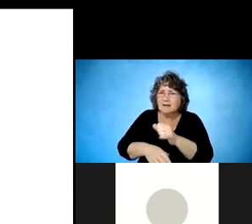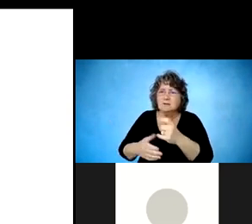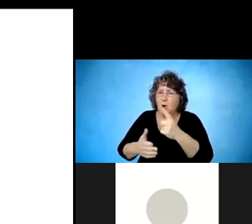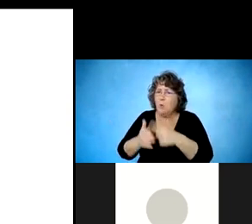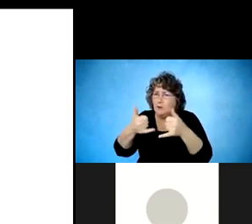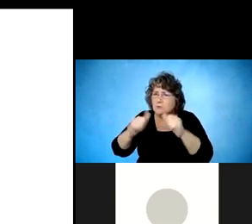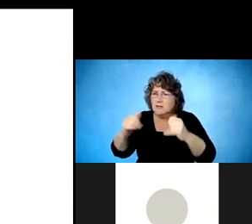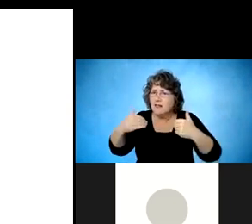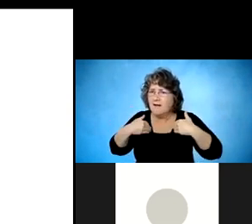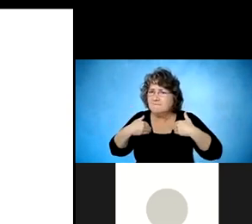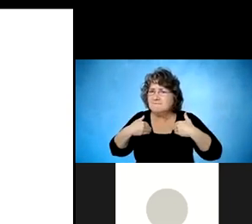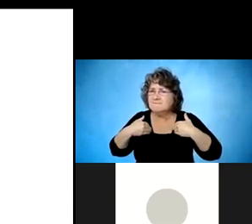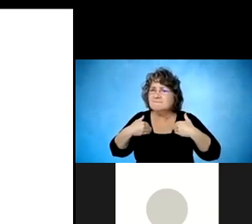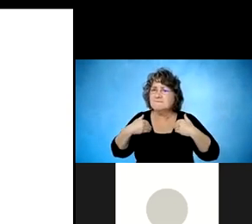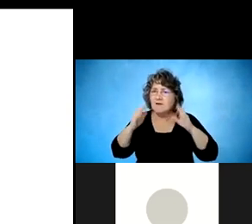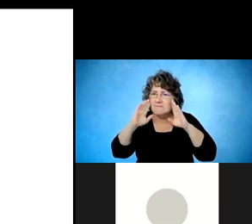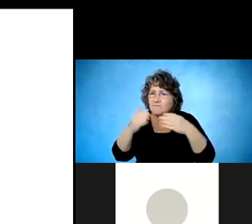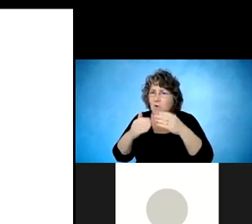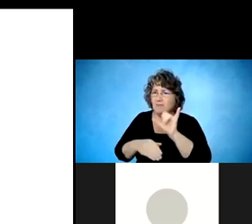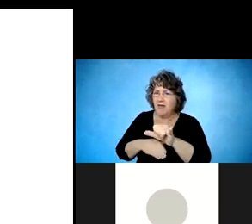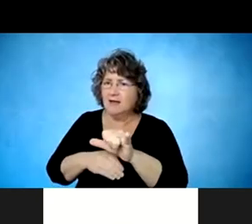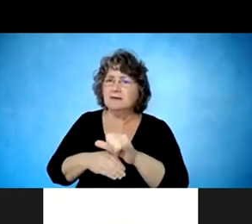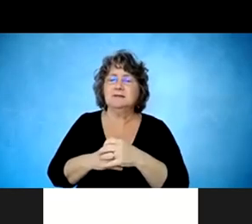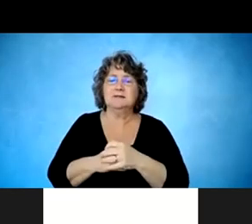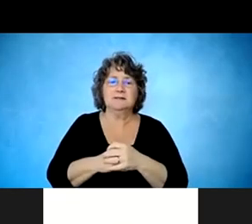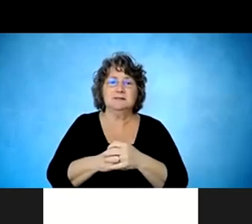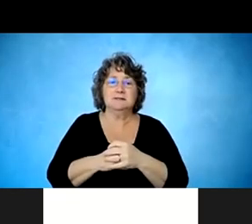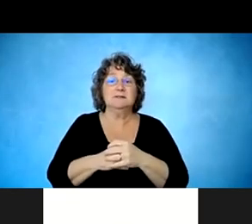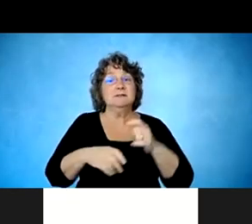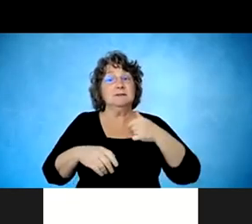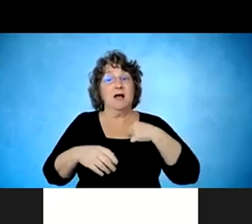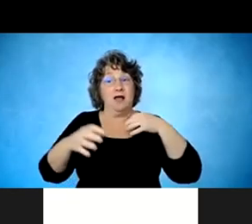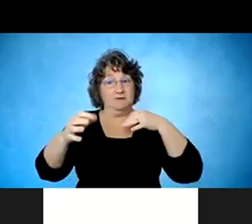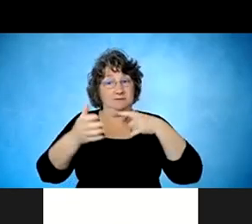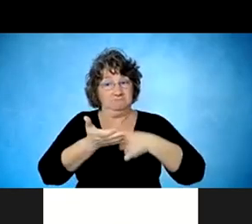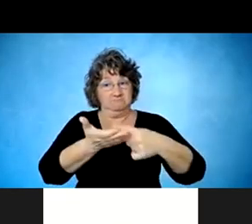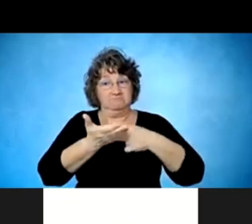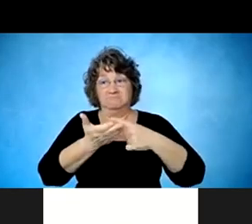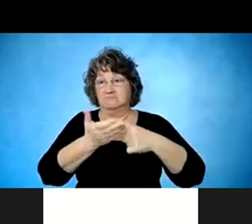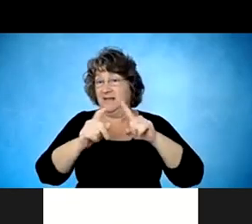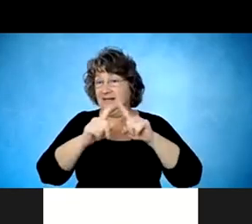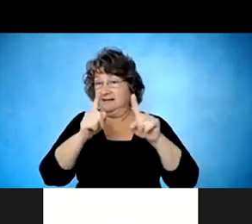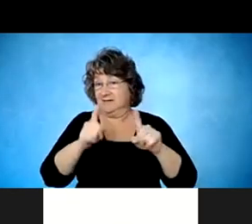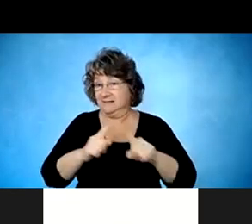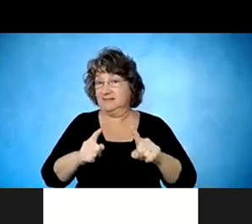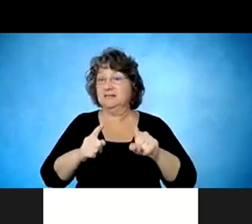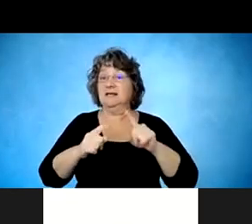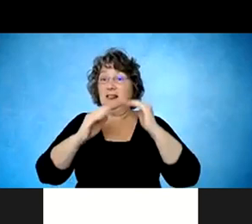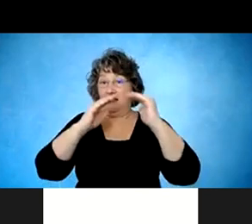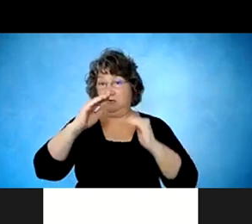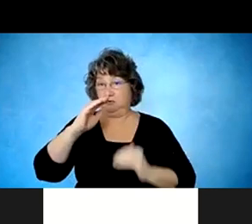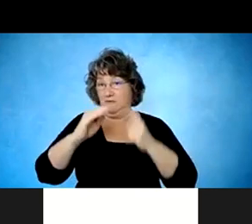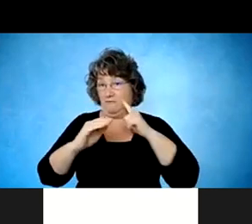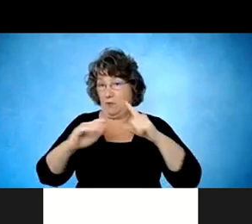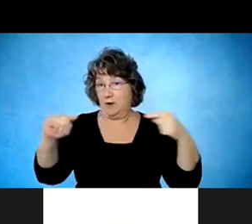so, you know, I talked about some of the different levels of injury. And so what I wanted to review is just what